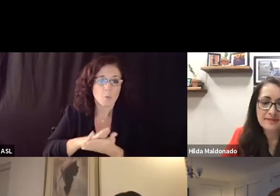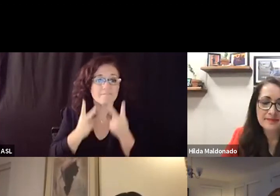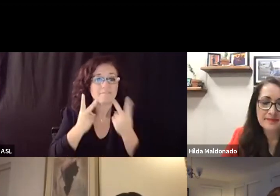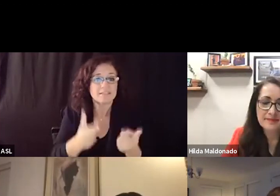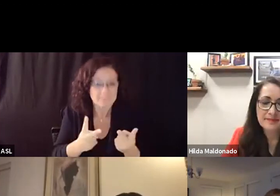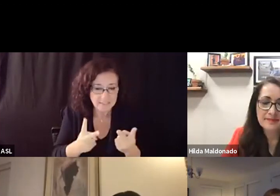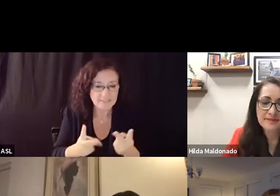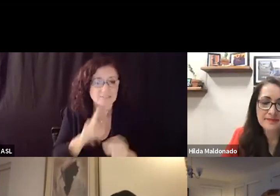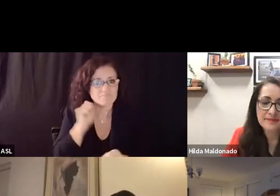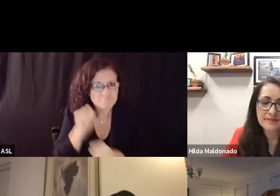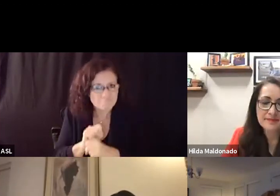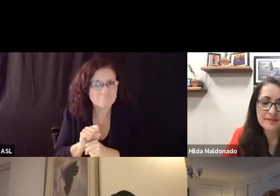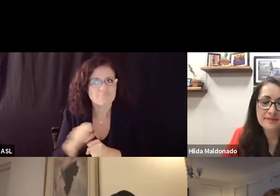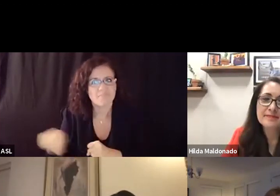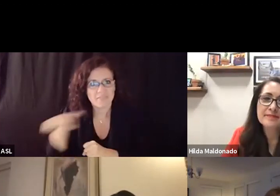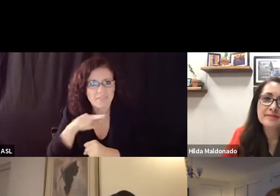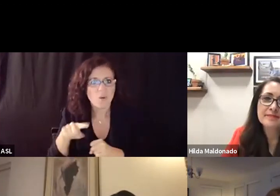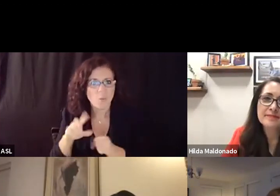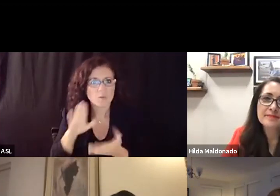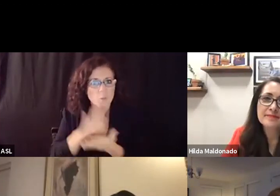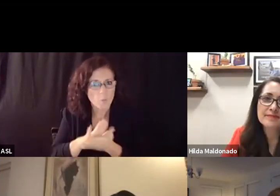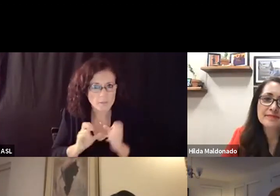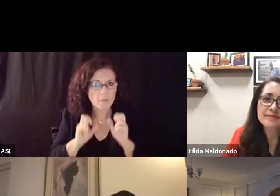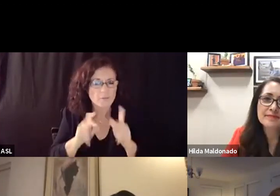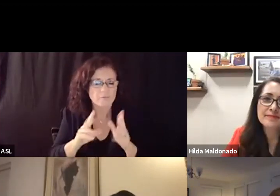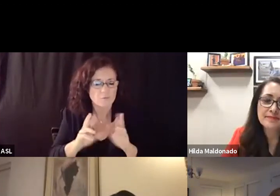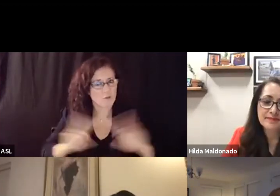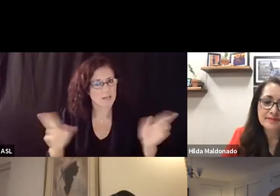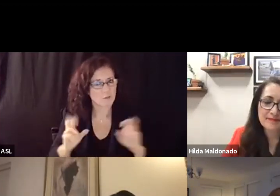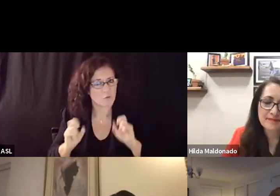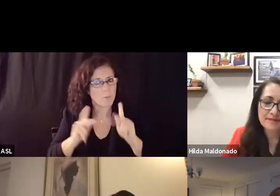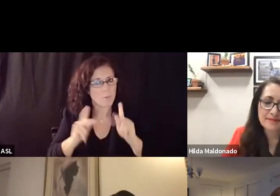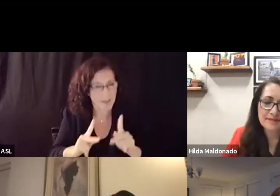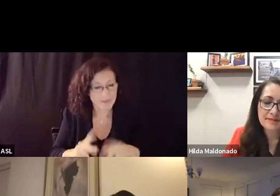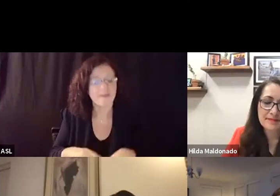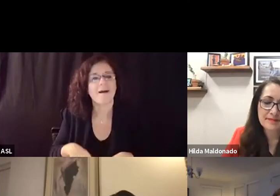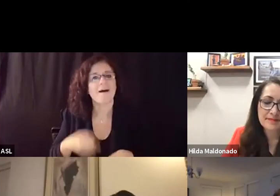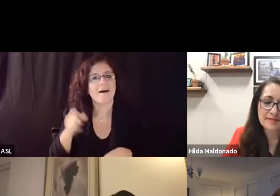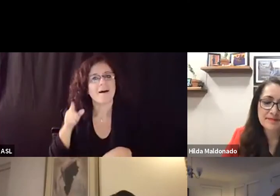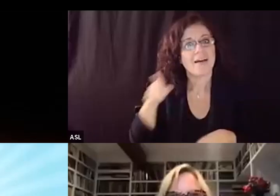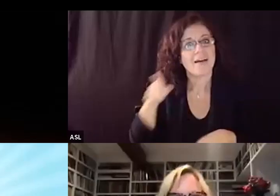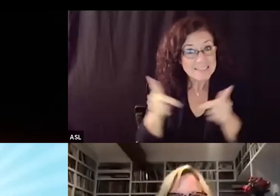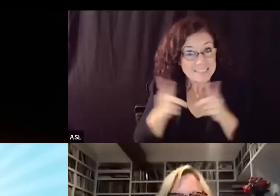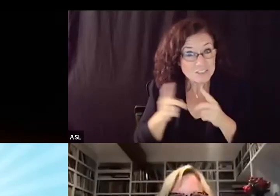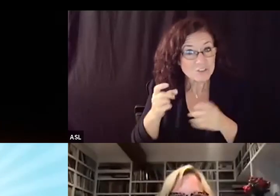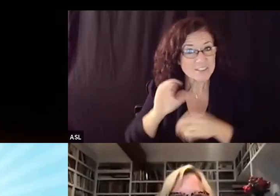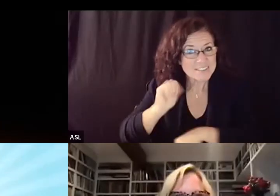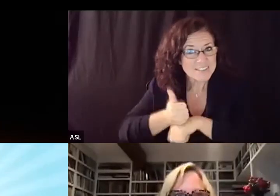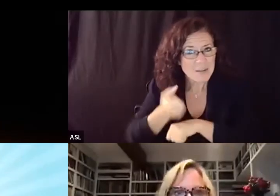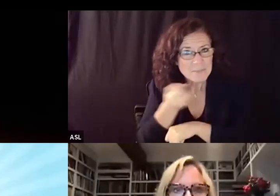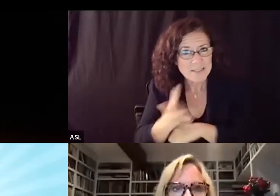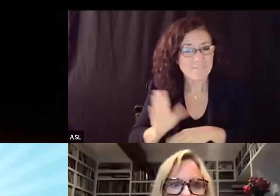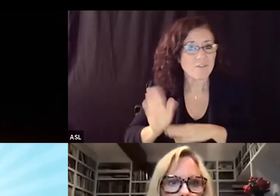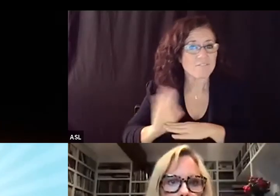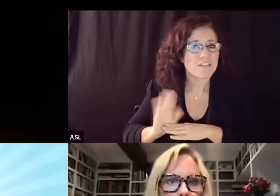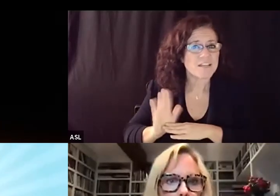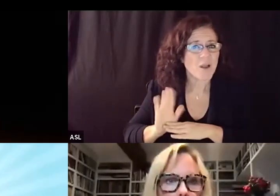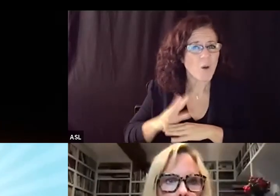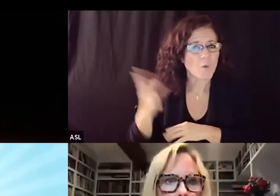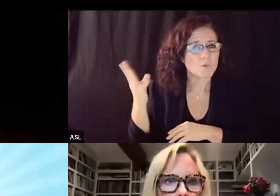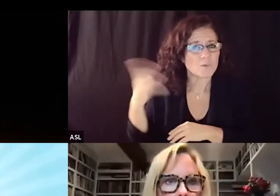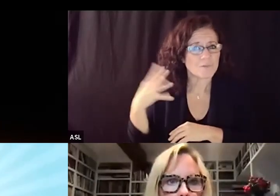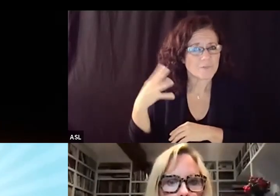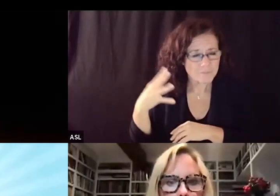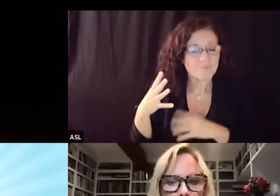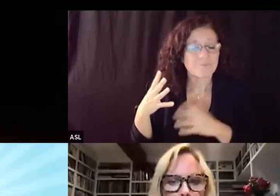created several really great videos over the past few months and with these school visitations happening again i wonder if there